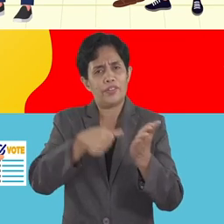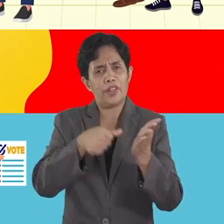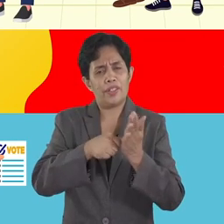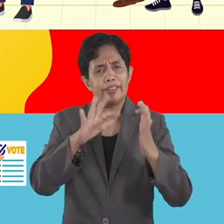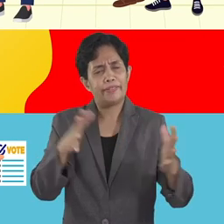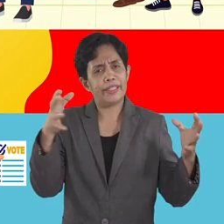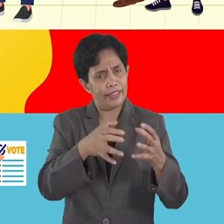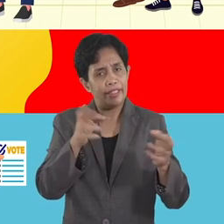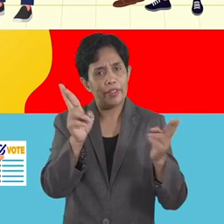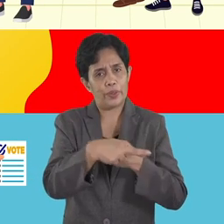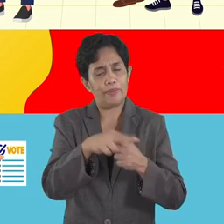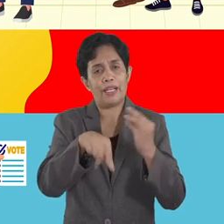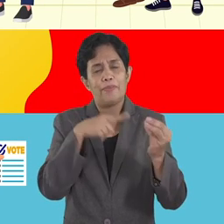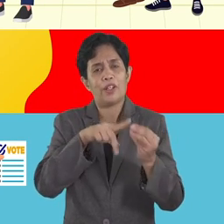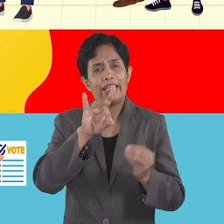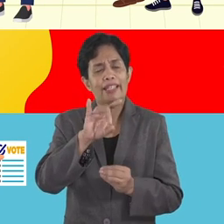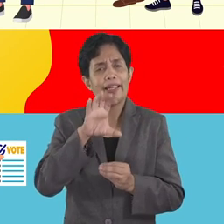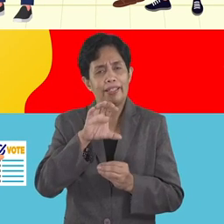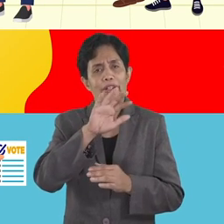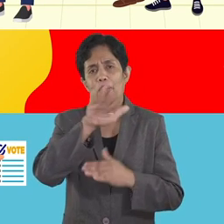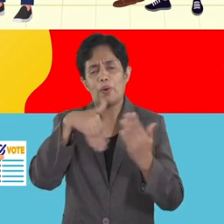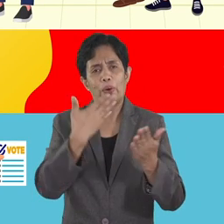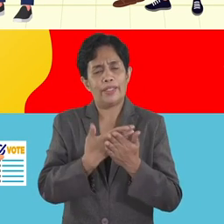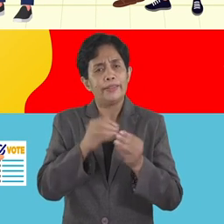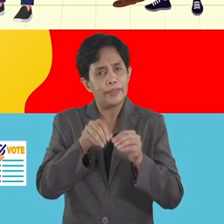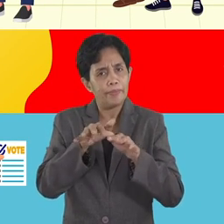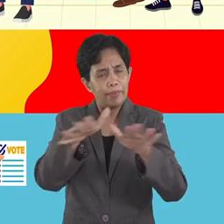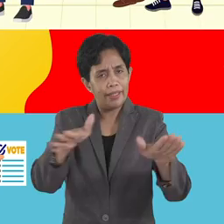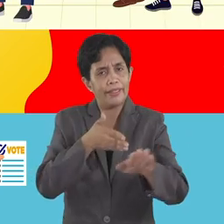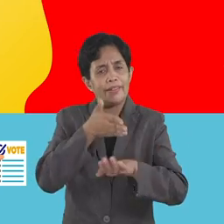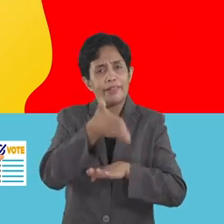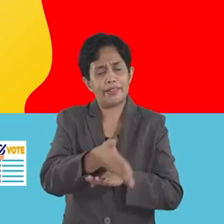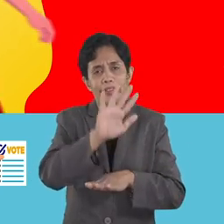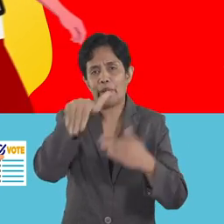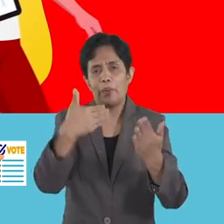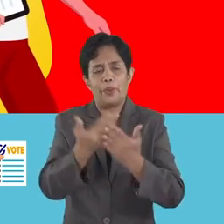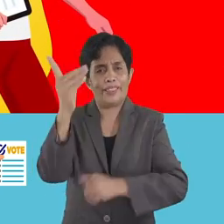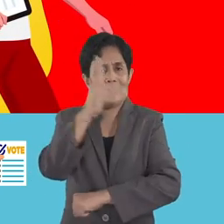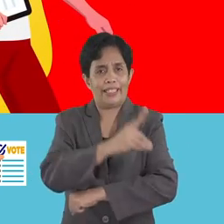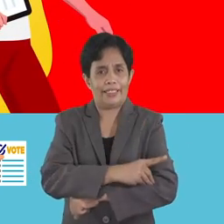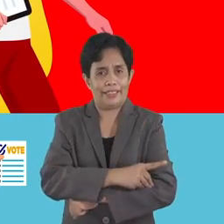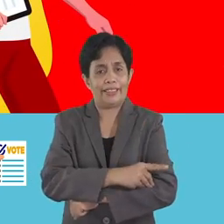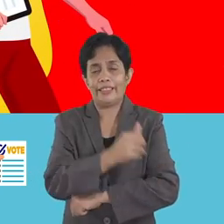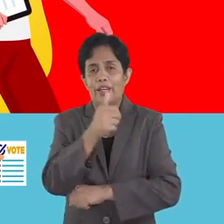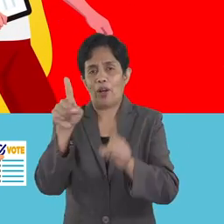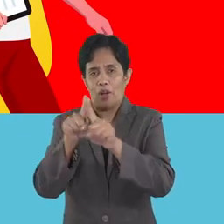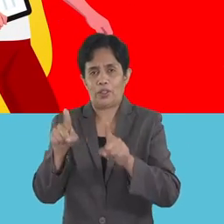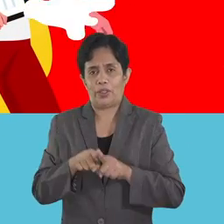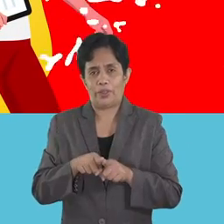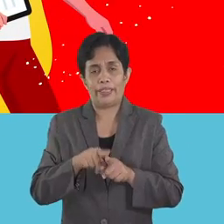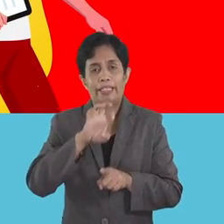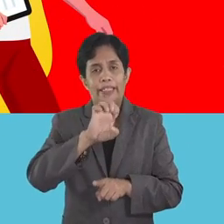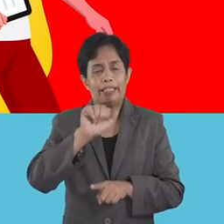About 800 in all, spread across the whole day. On the other hand, an EAPP